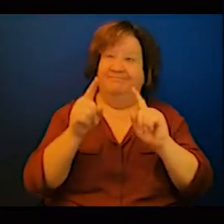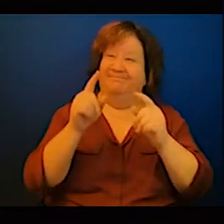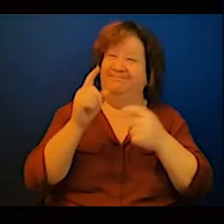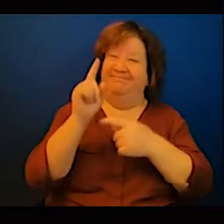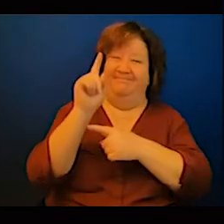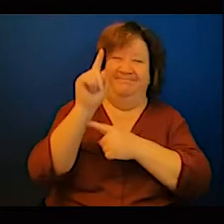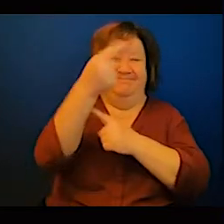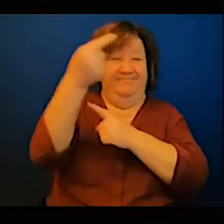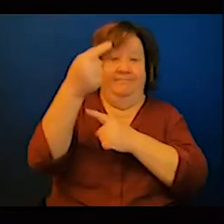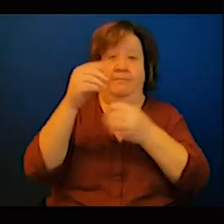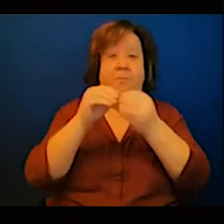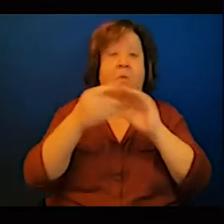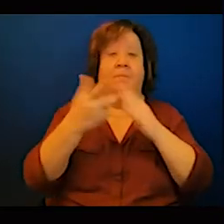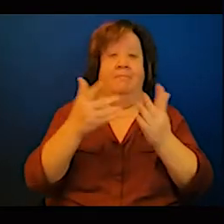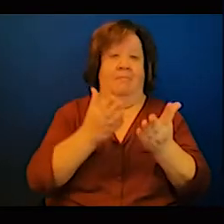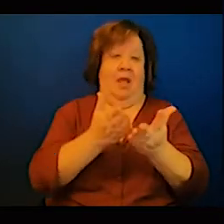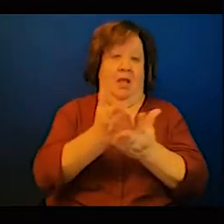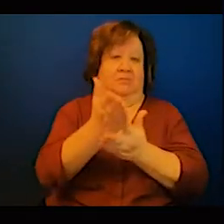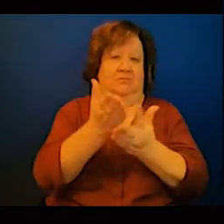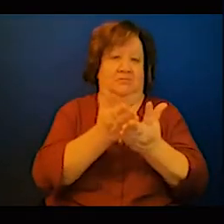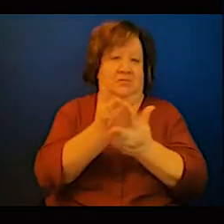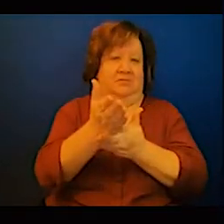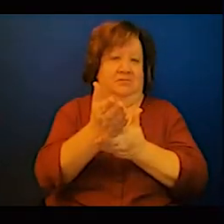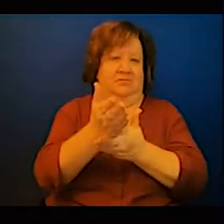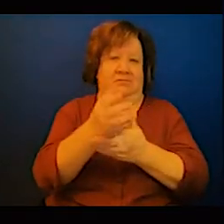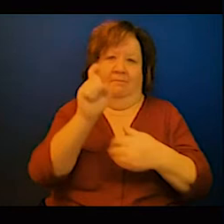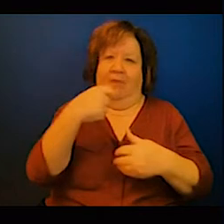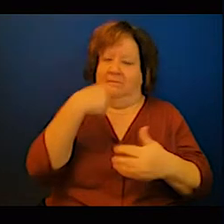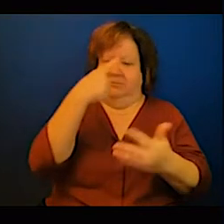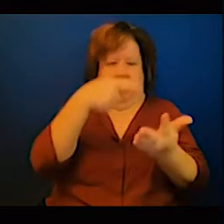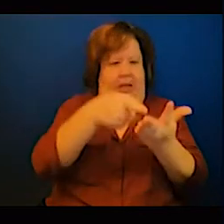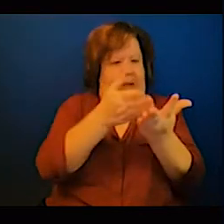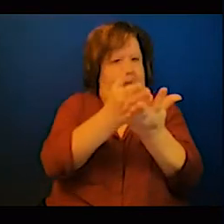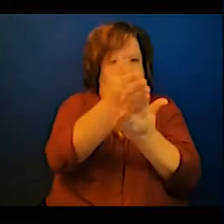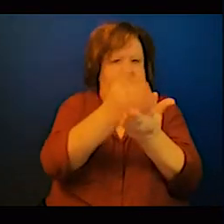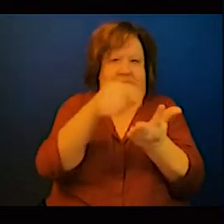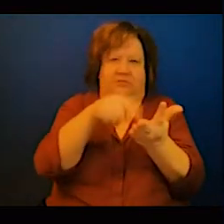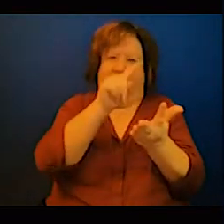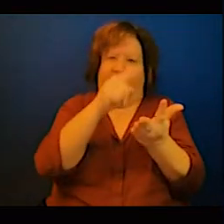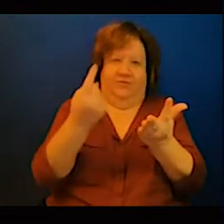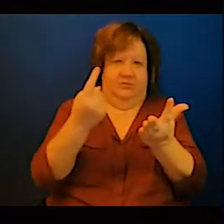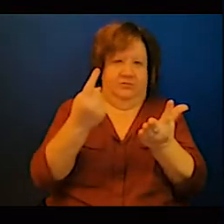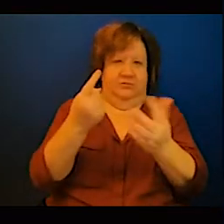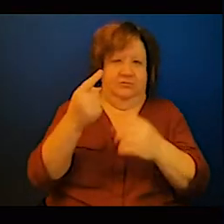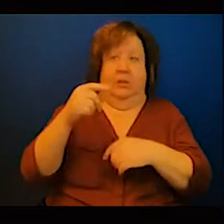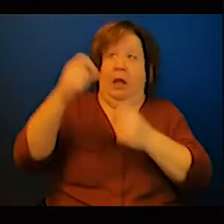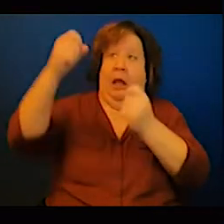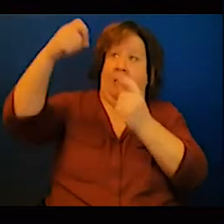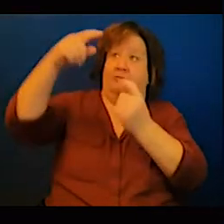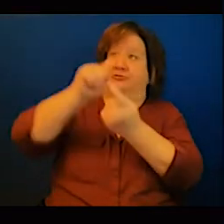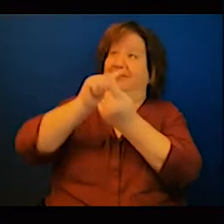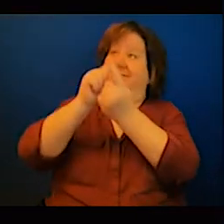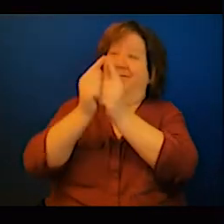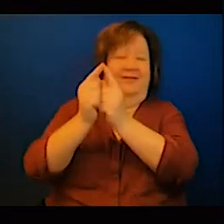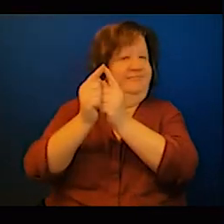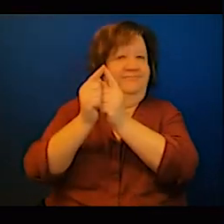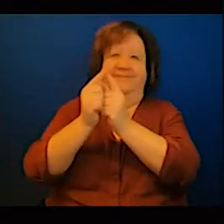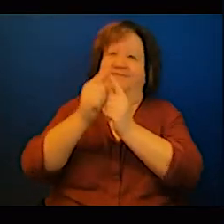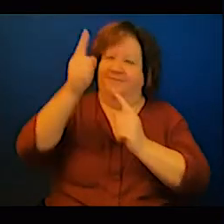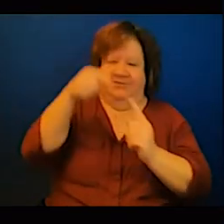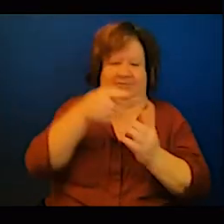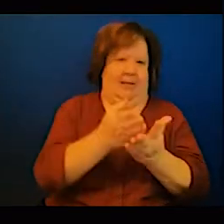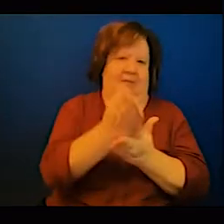clean technology. When you have a significant portion of Africans who are hungry,